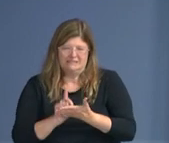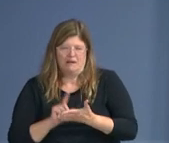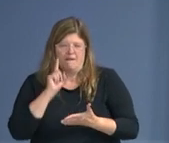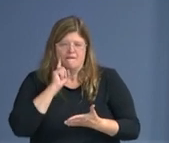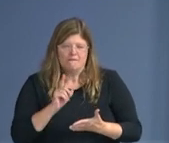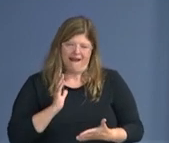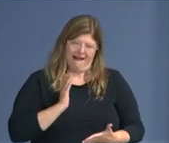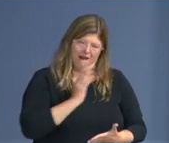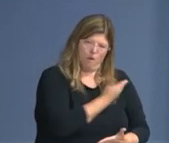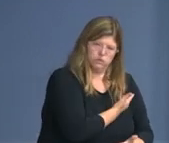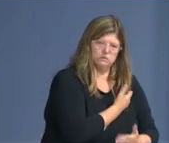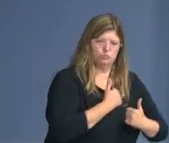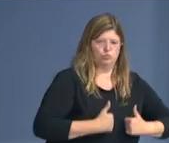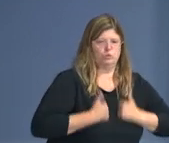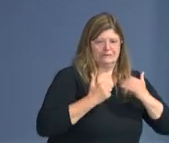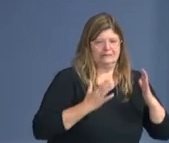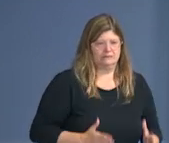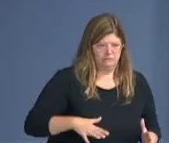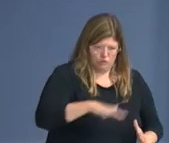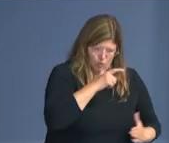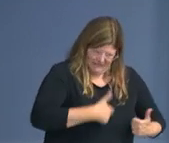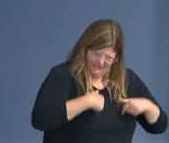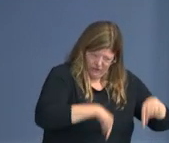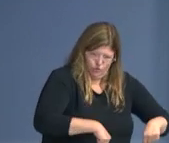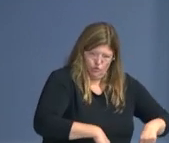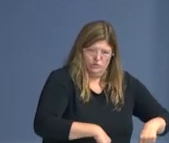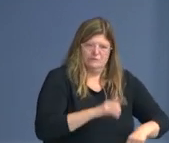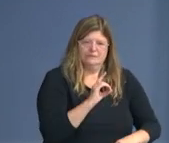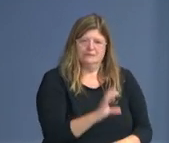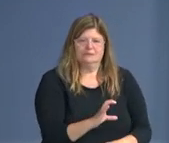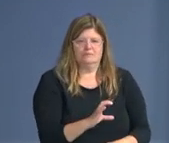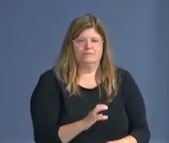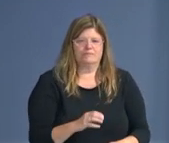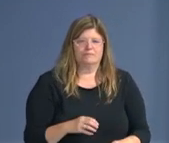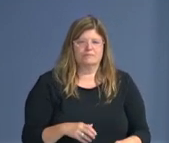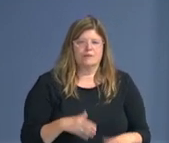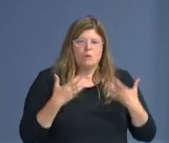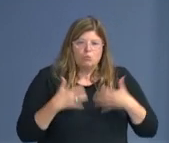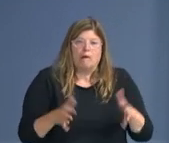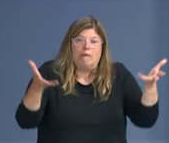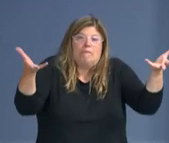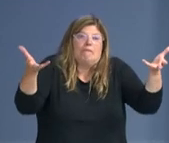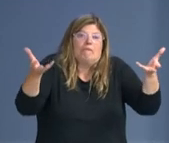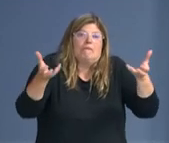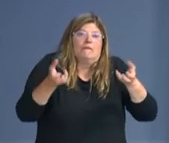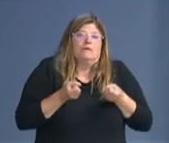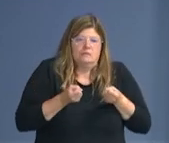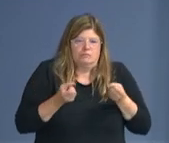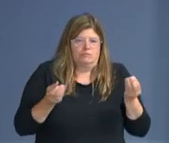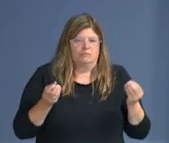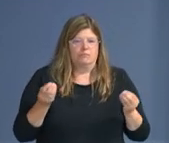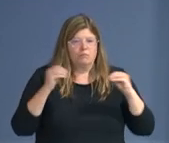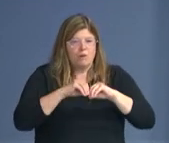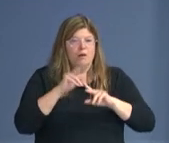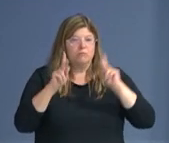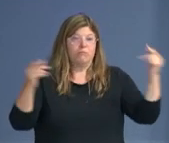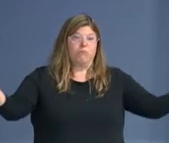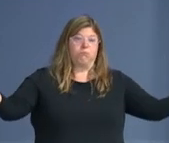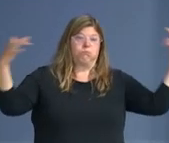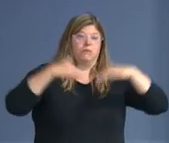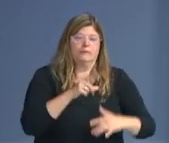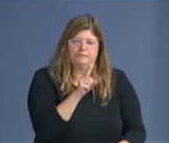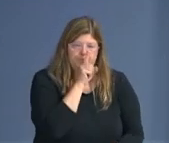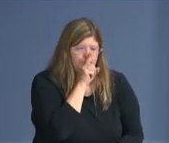about. They don't necessarily draw people from or not intended to advertise for people from those communities